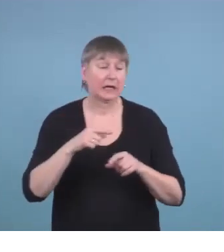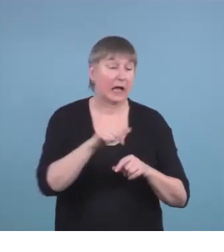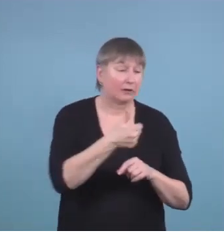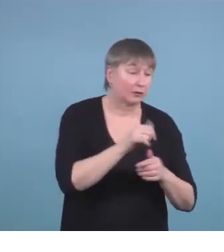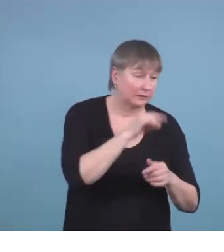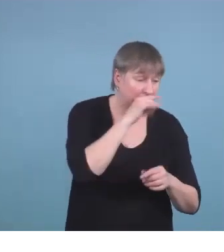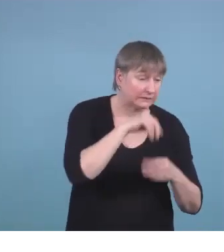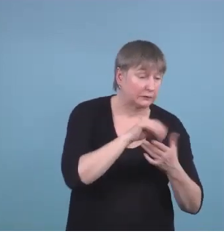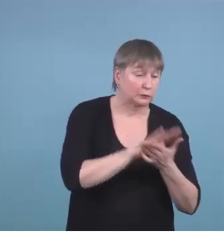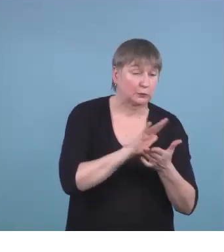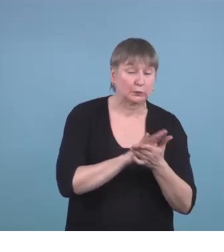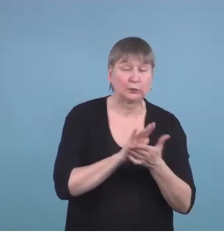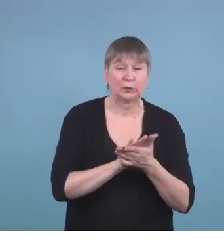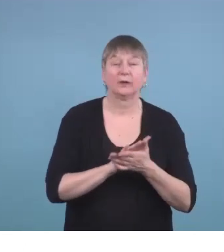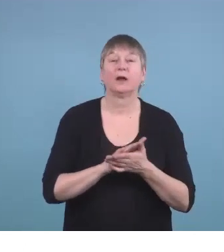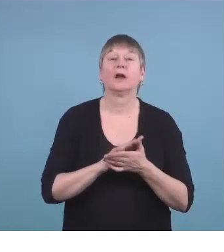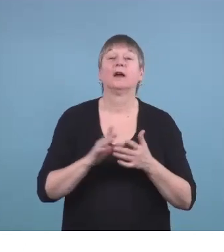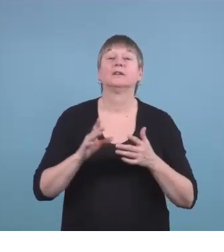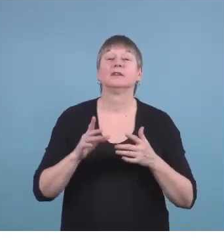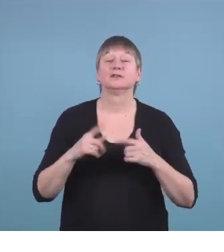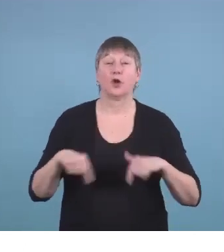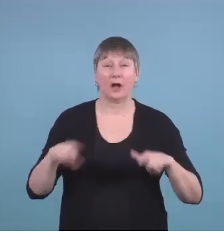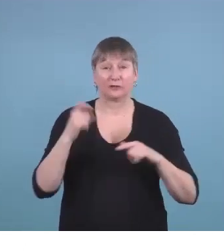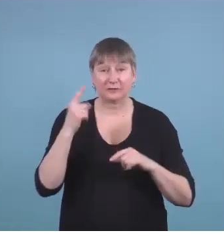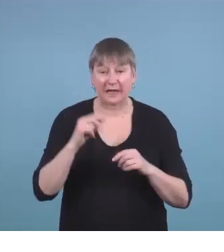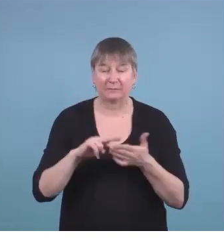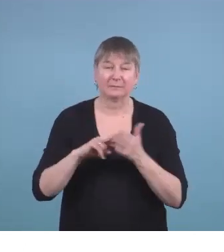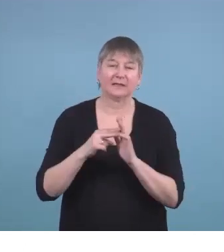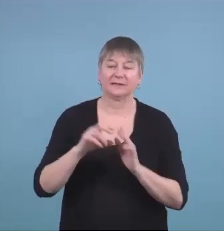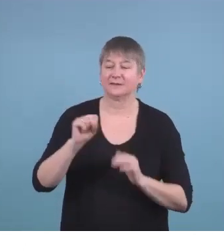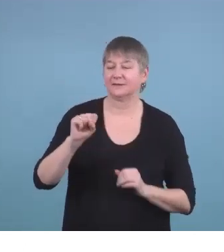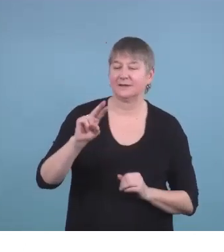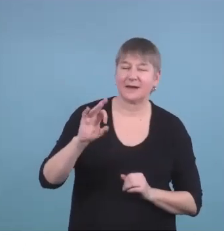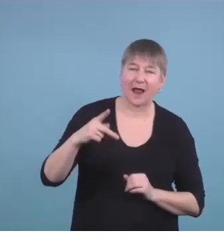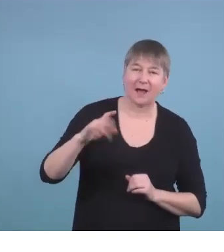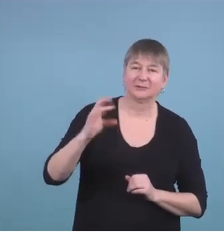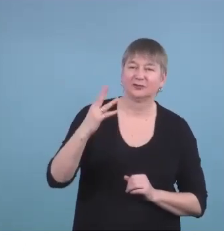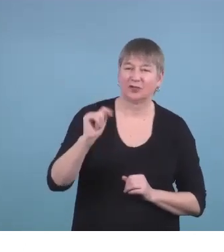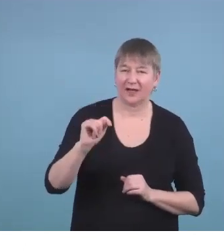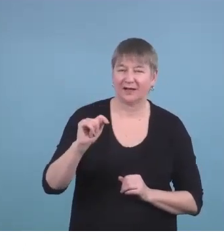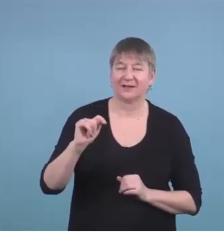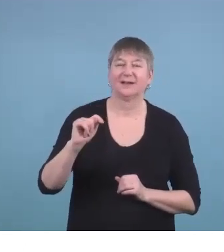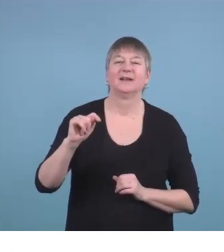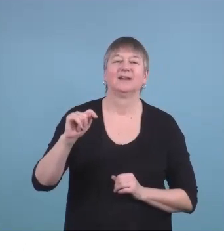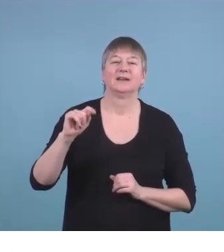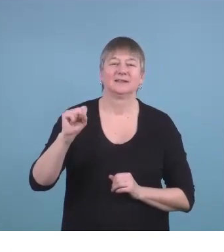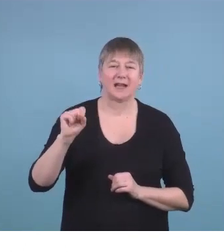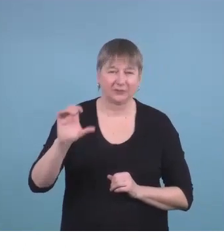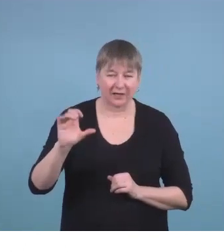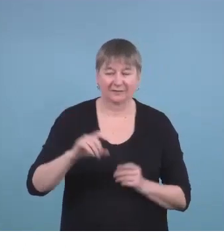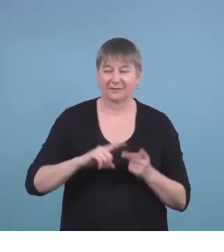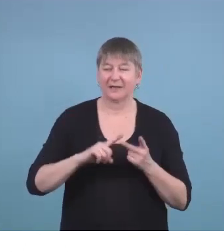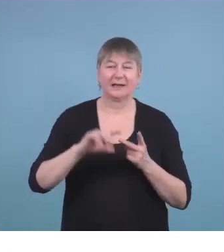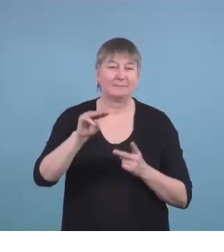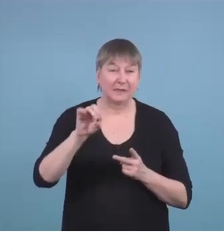and understanding things like Snapchat and memes and all of those things become so important